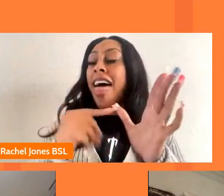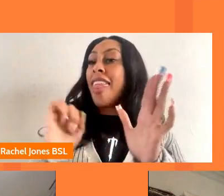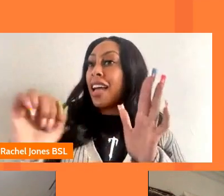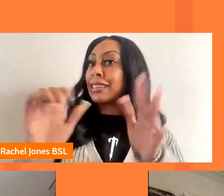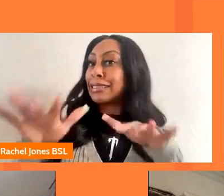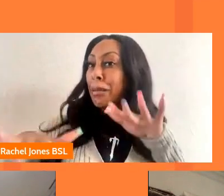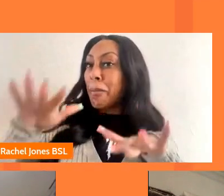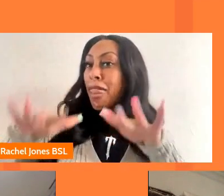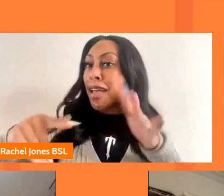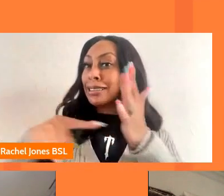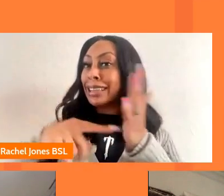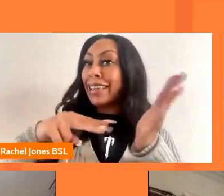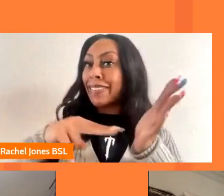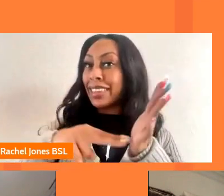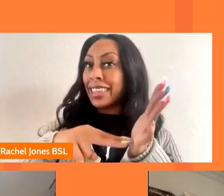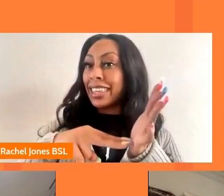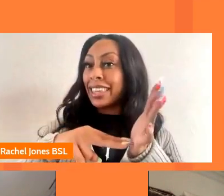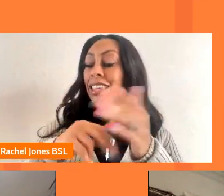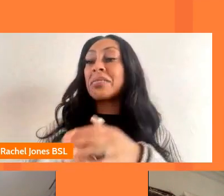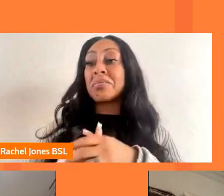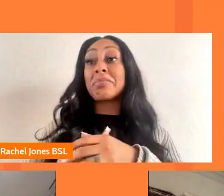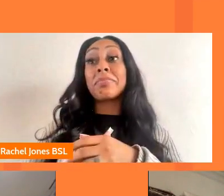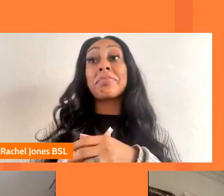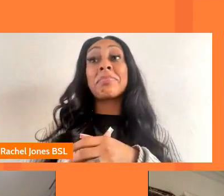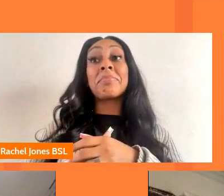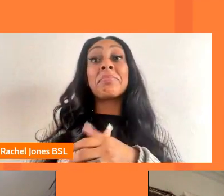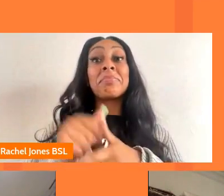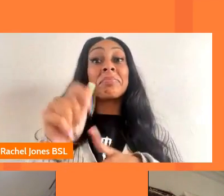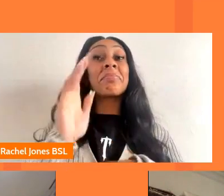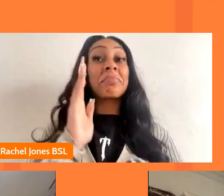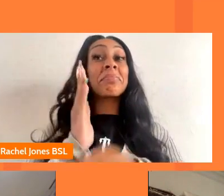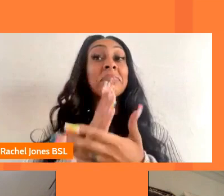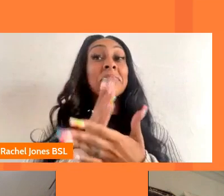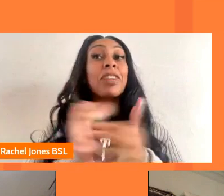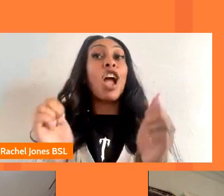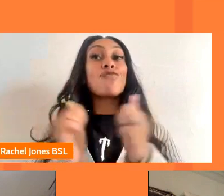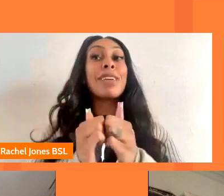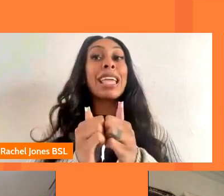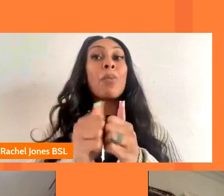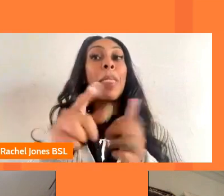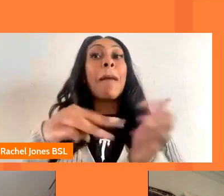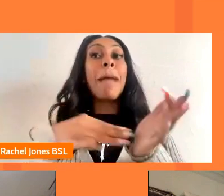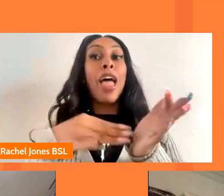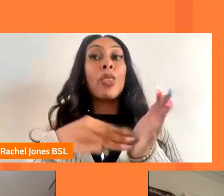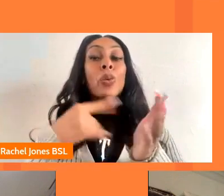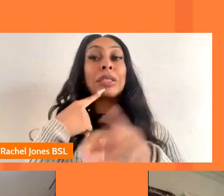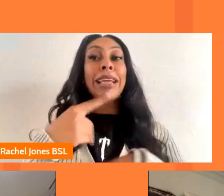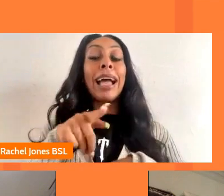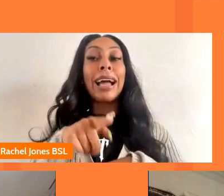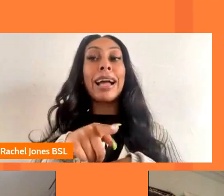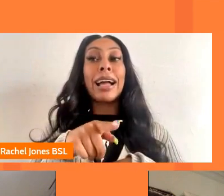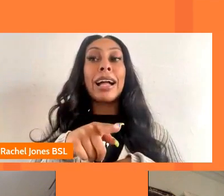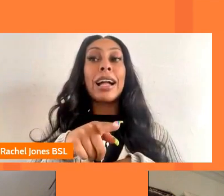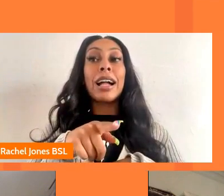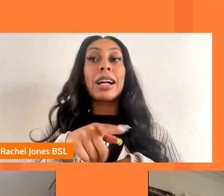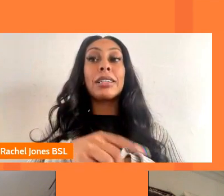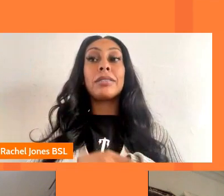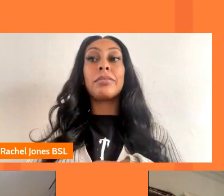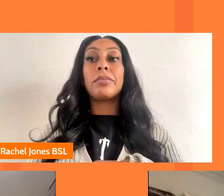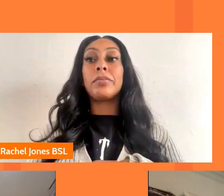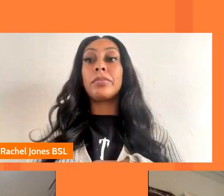yes absolutely i'm just picking up on what matthew said there so so i i think it's um it's